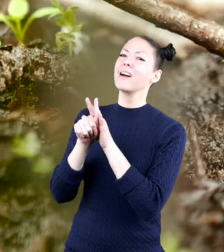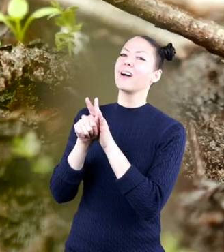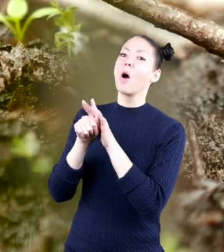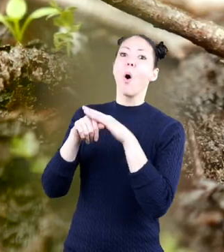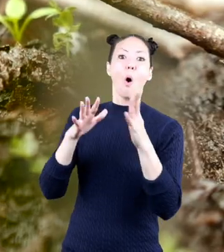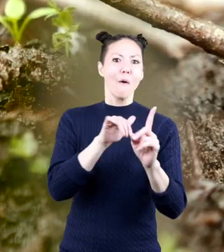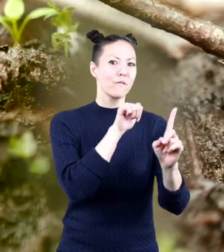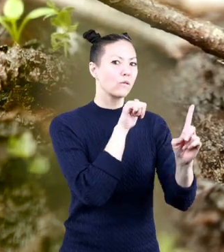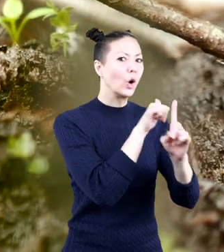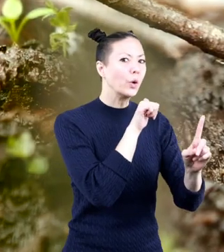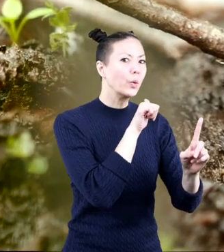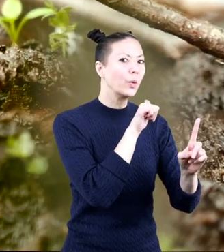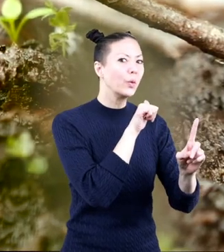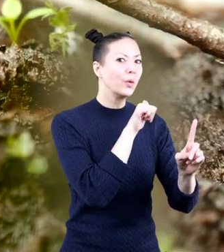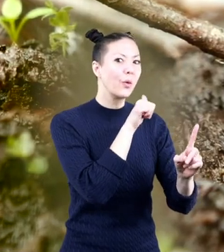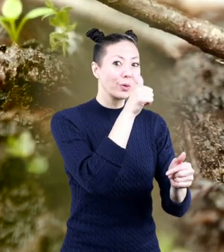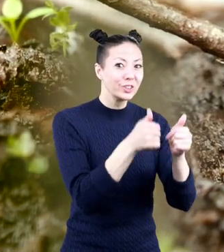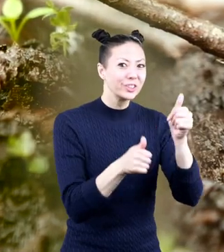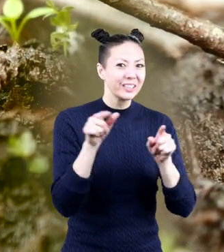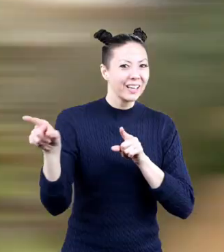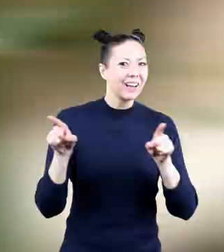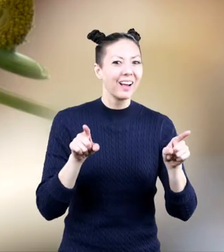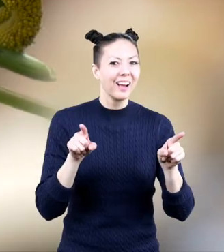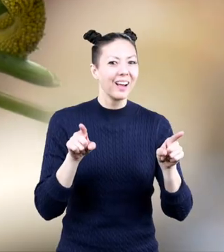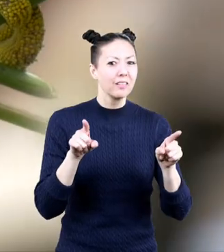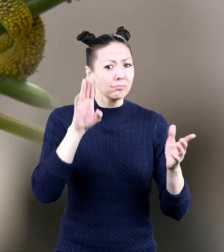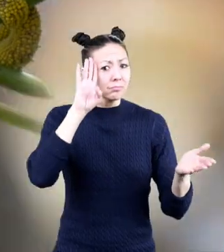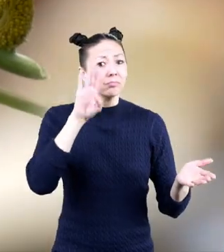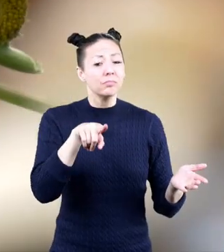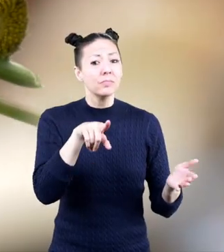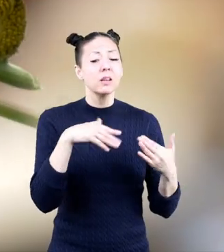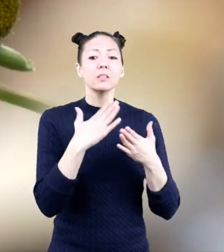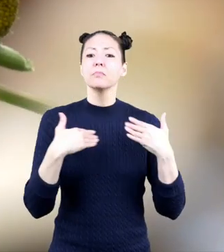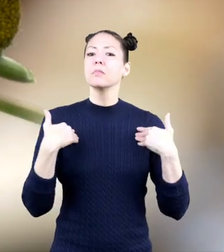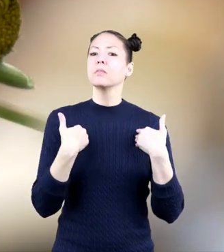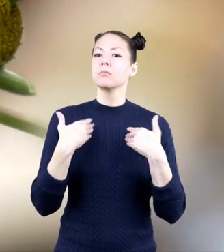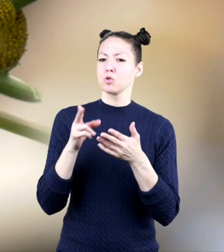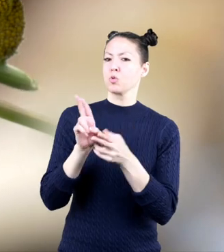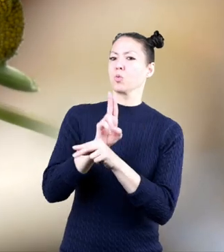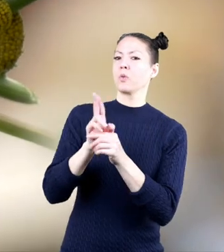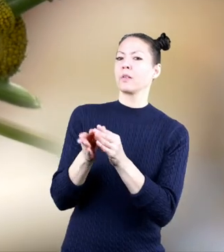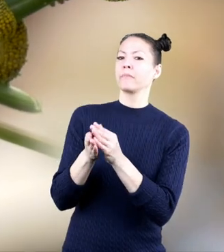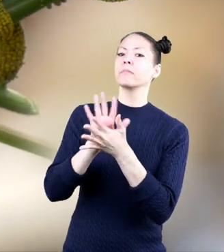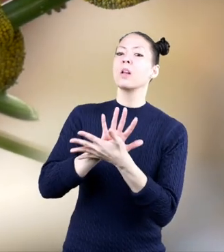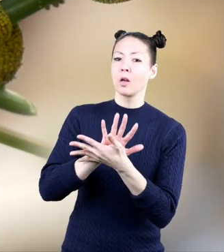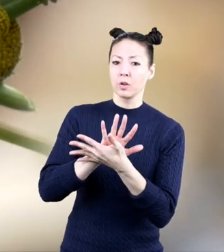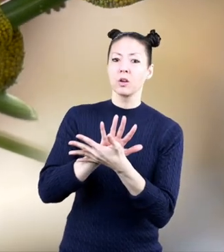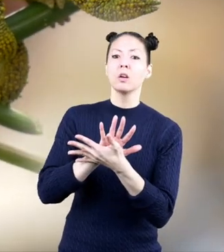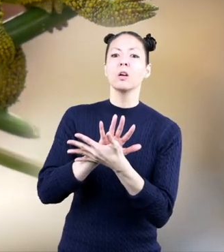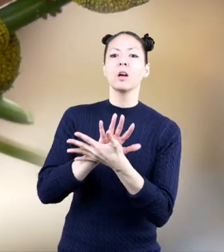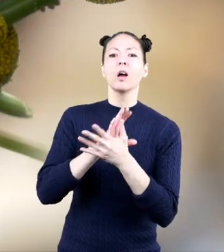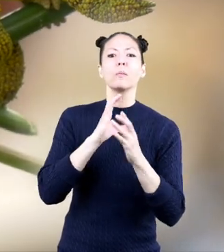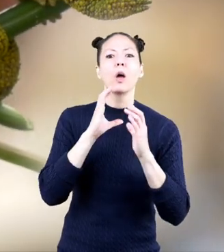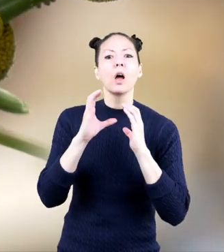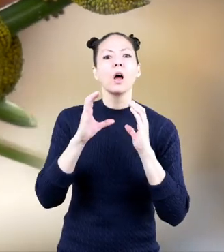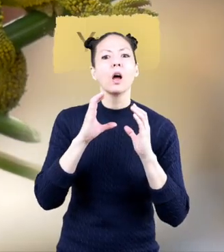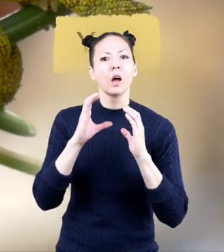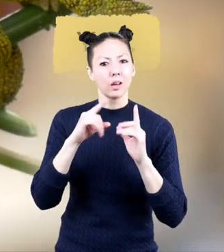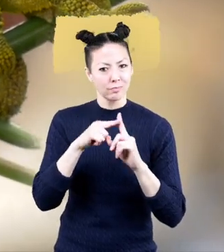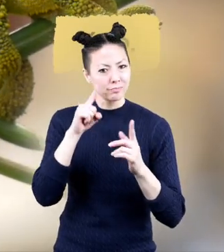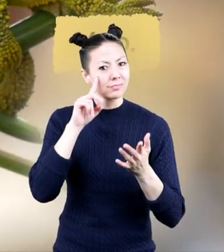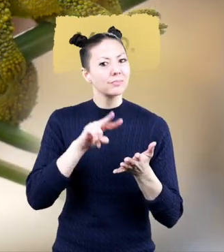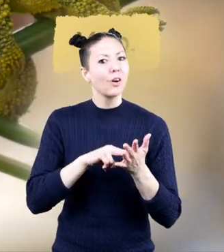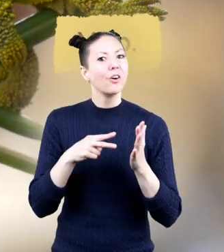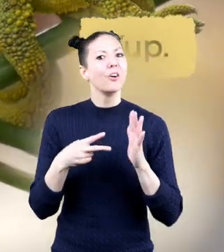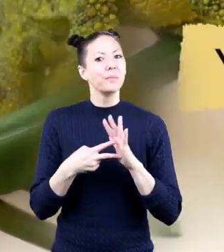or to fool unsuspecting prey. But did you know that some animals use camouflage as a form of